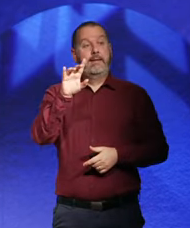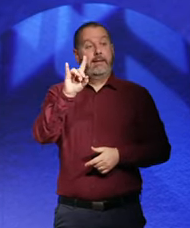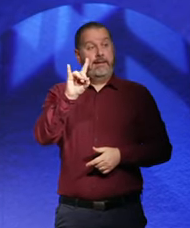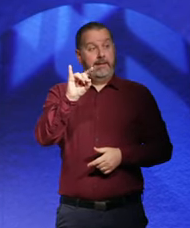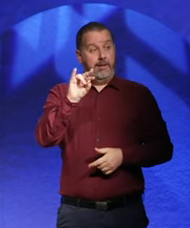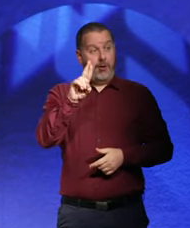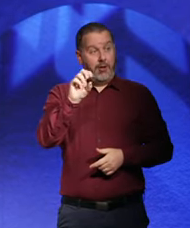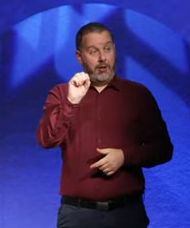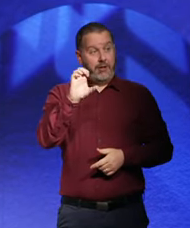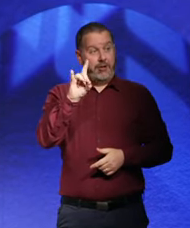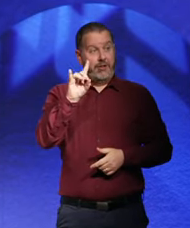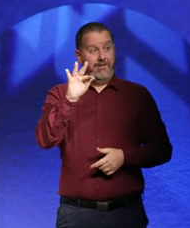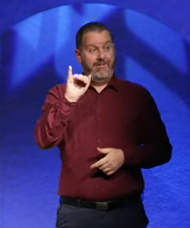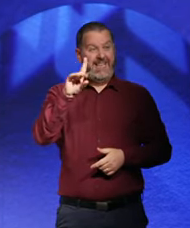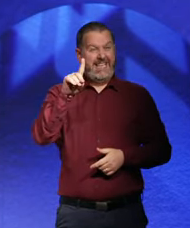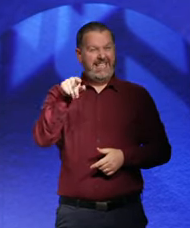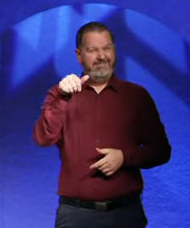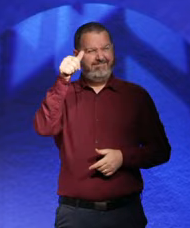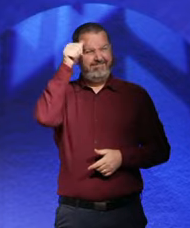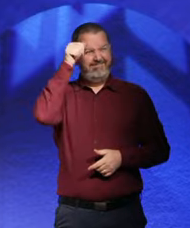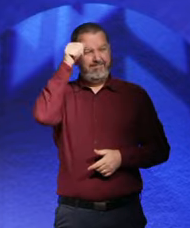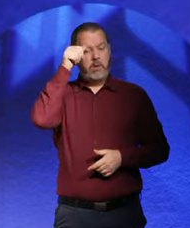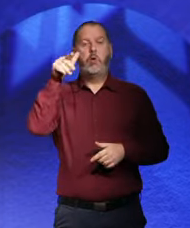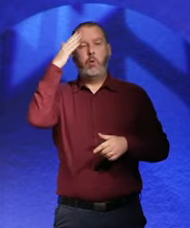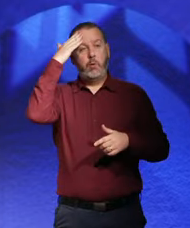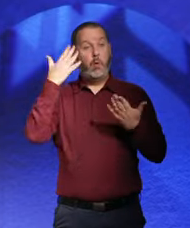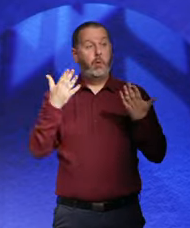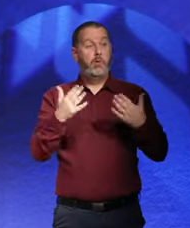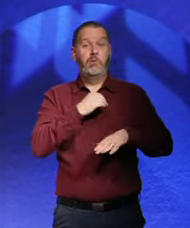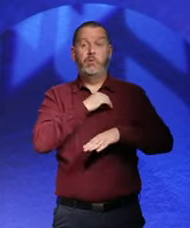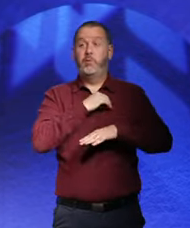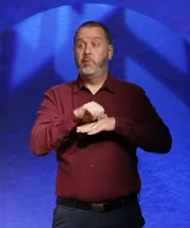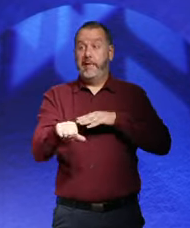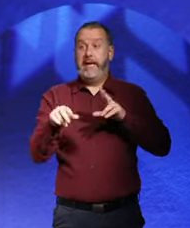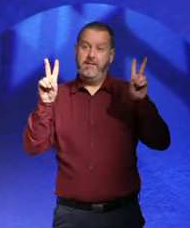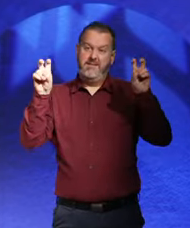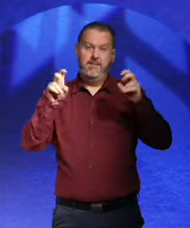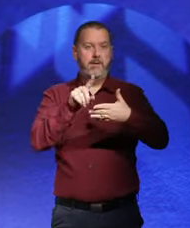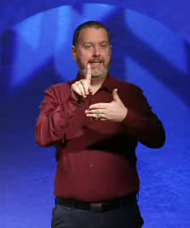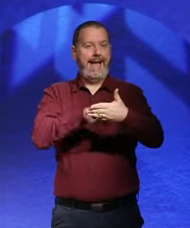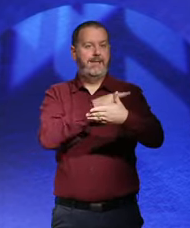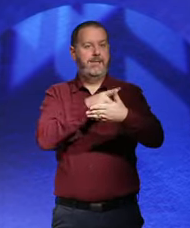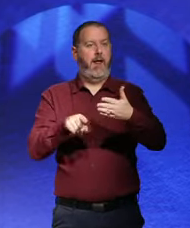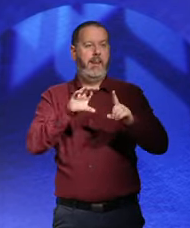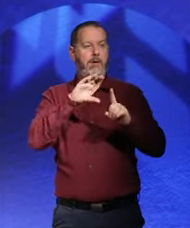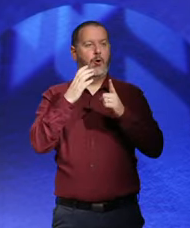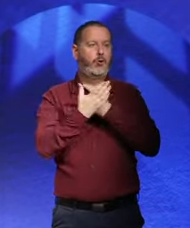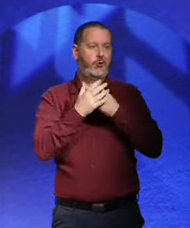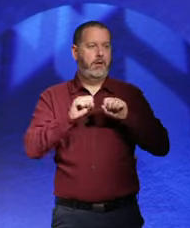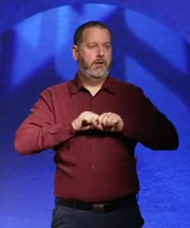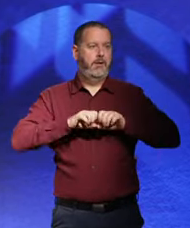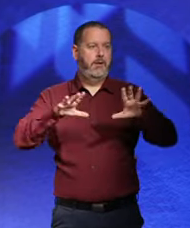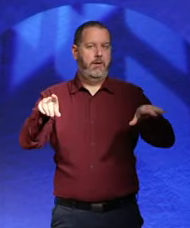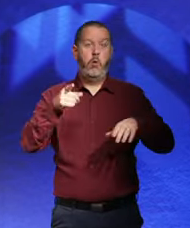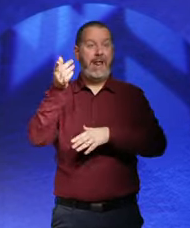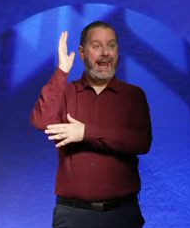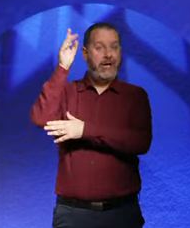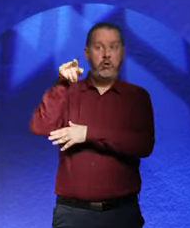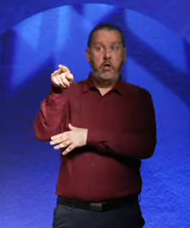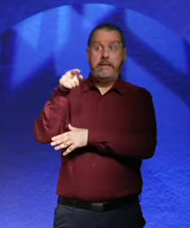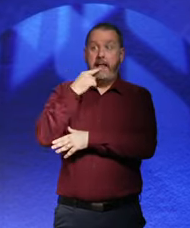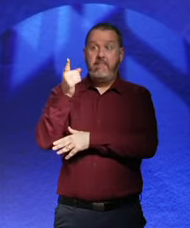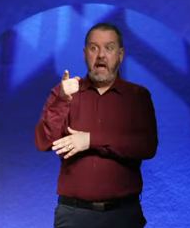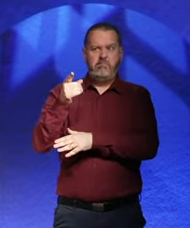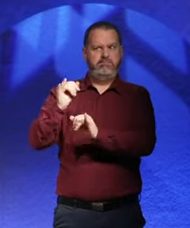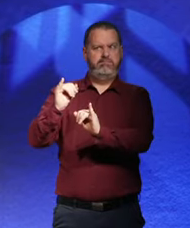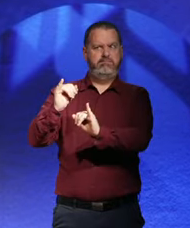like these... Today, this thing about cancel... You all know about the cancel culture where there's a lecturer or someone with